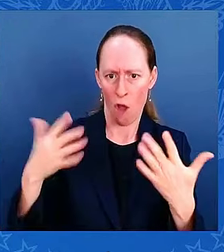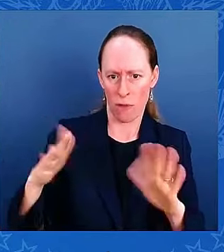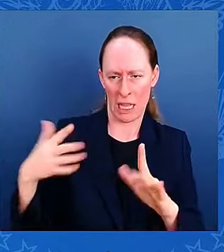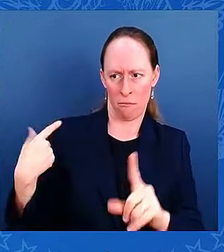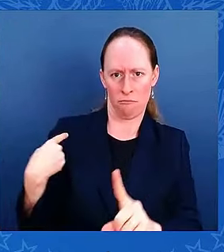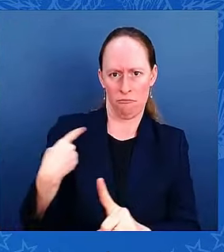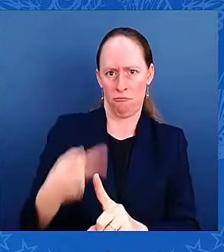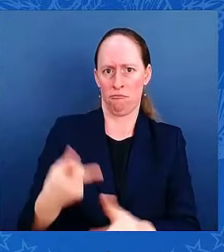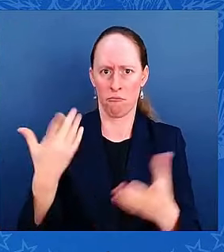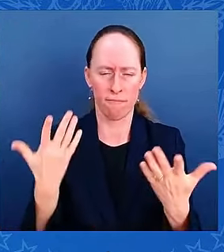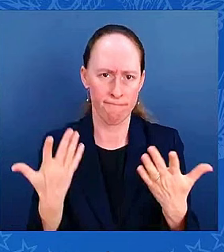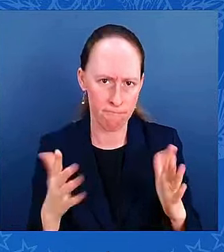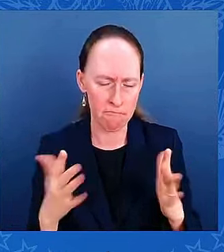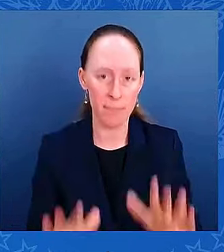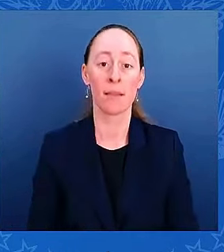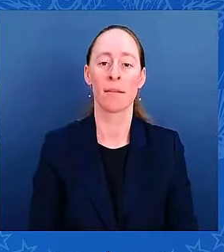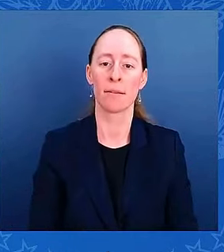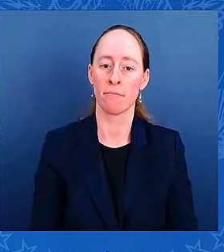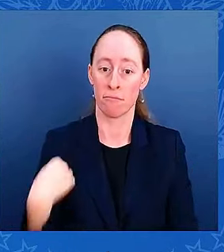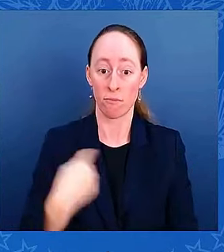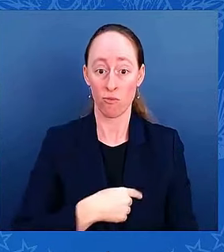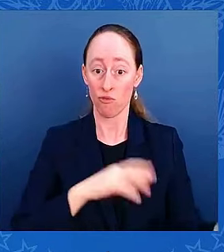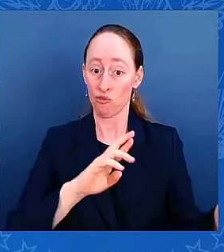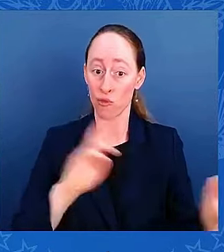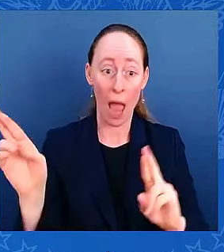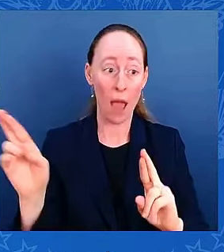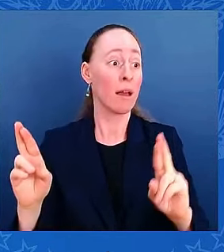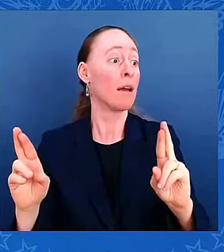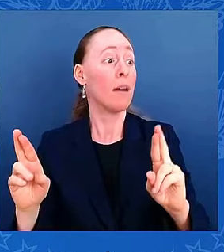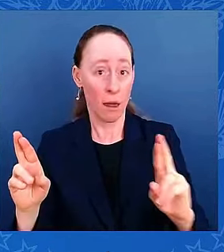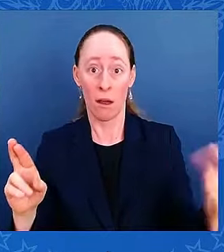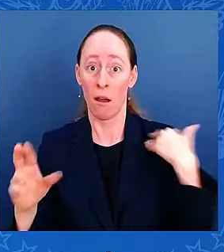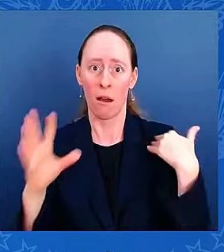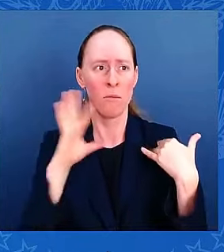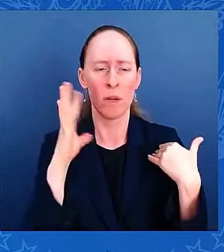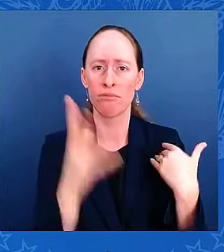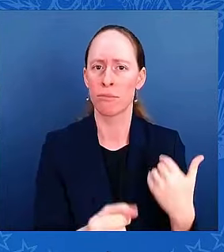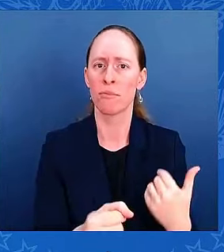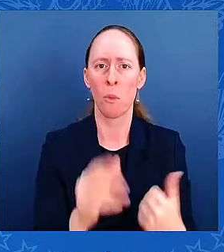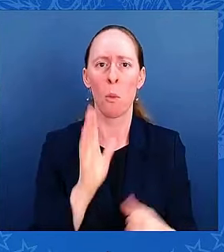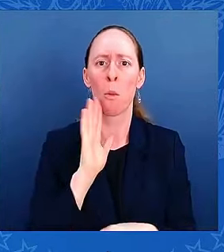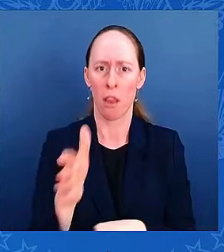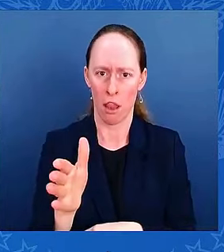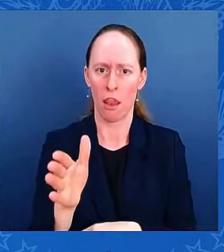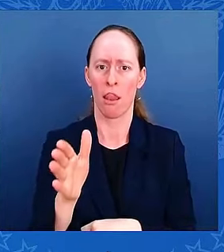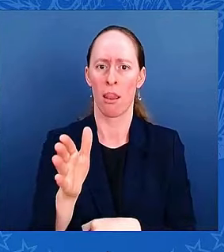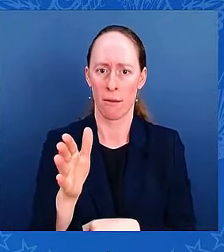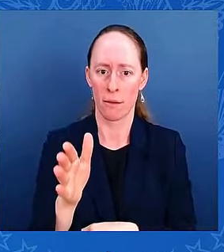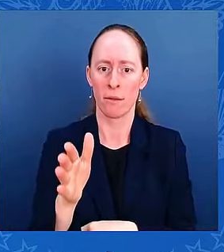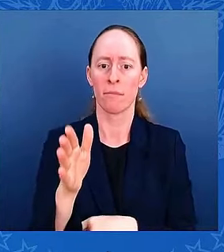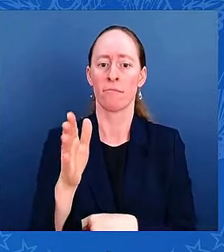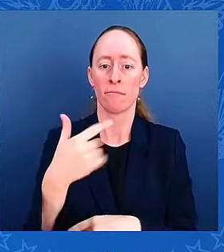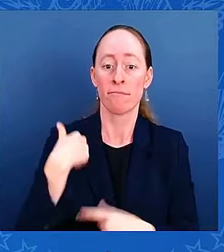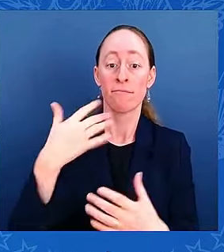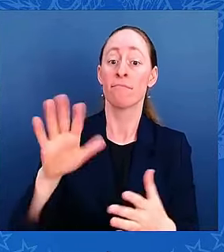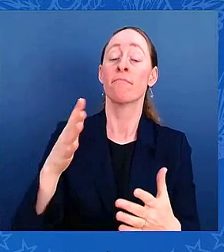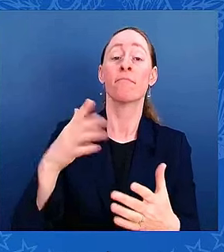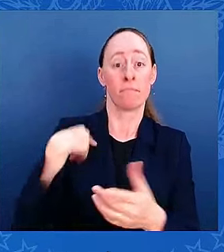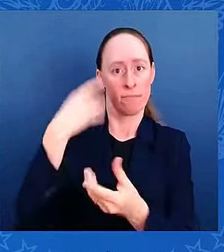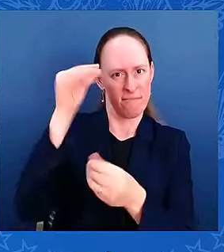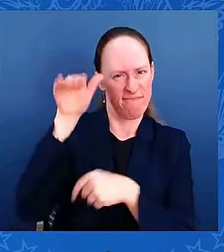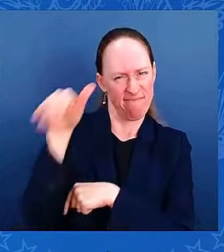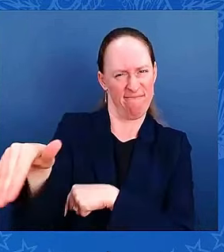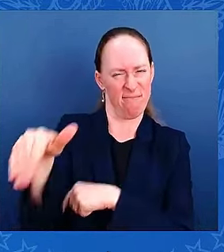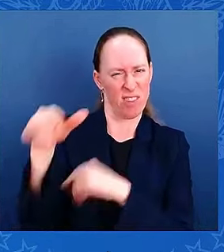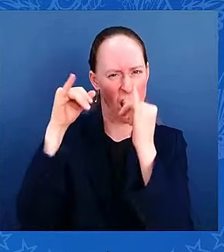the call comes. At my direction, the Defense Secretary Austin has provided a range of capabilities, both to Florida for Hurricane